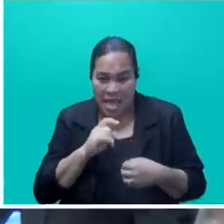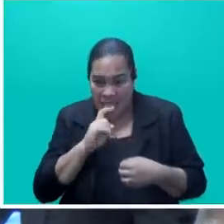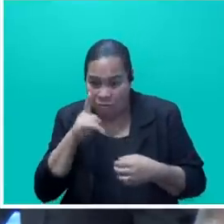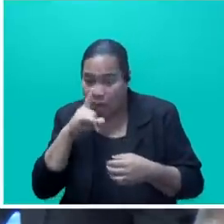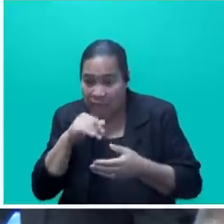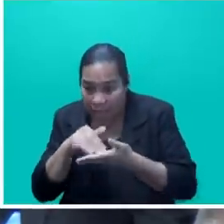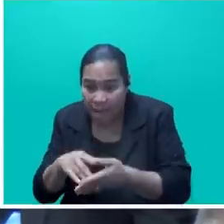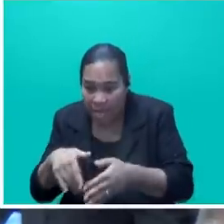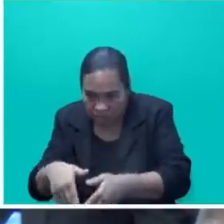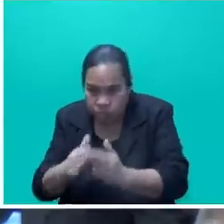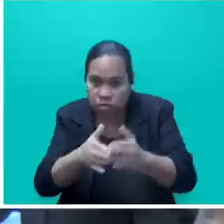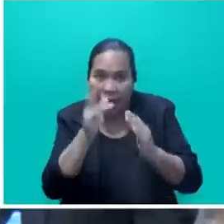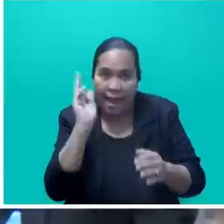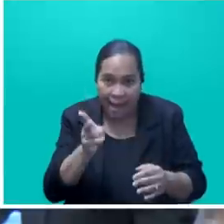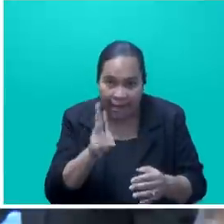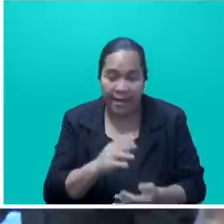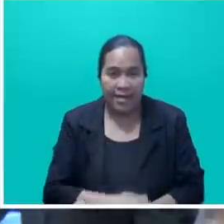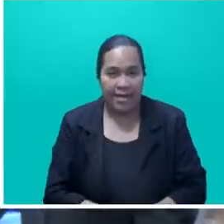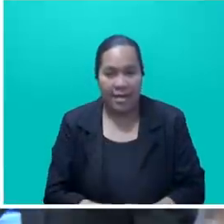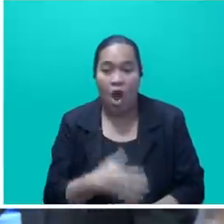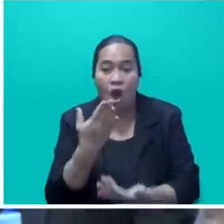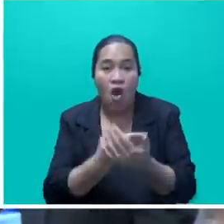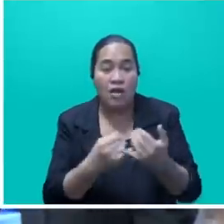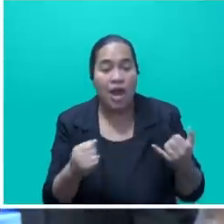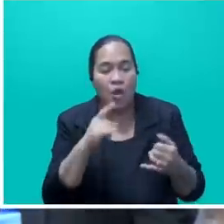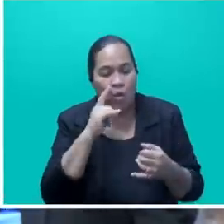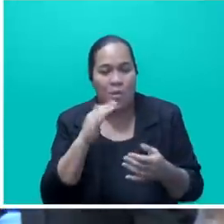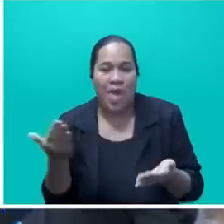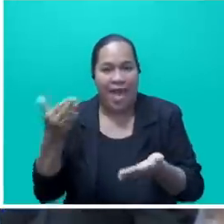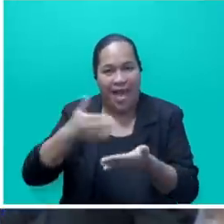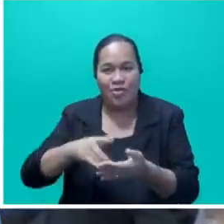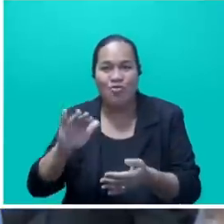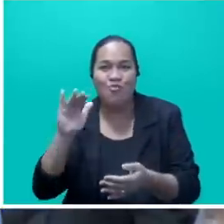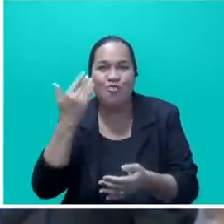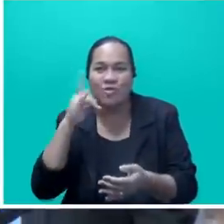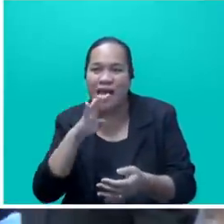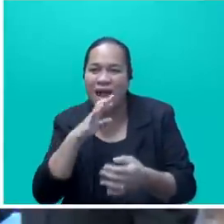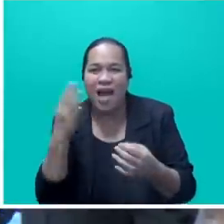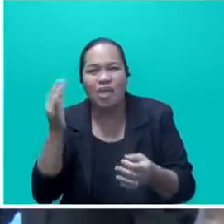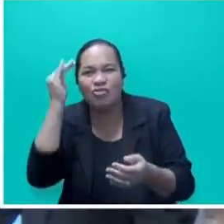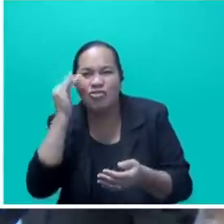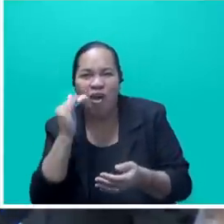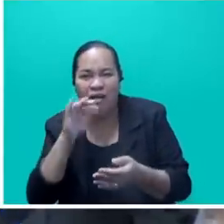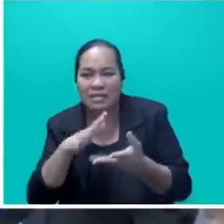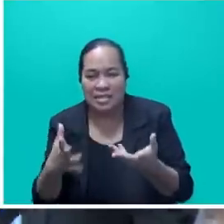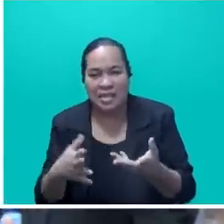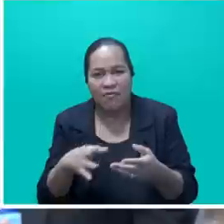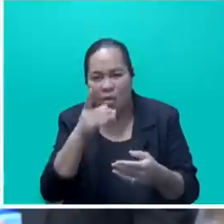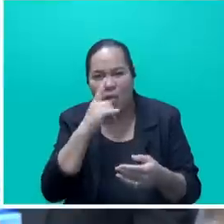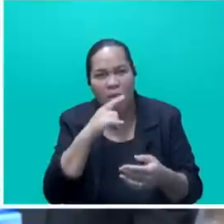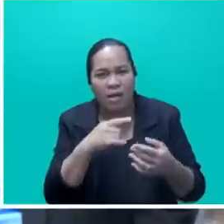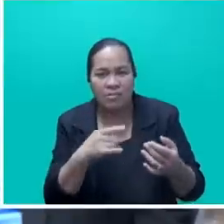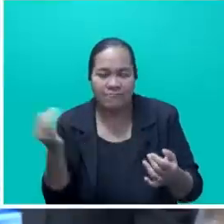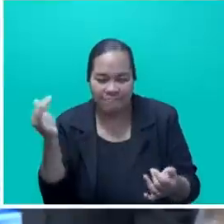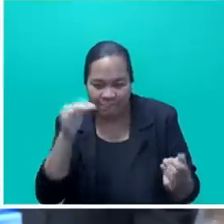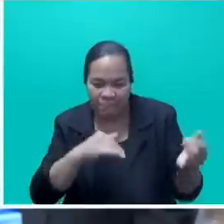online, which we will do, we are adding to the room bank that we sorely need. Our plan going forward